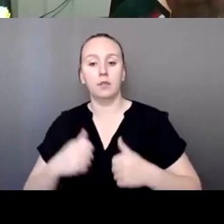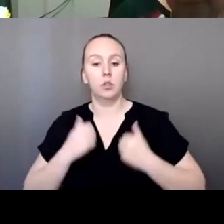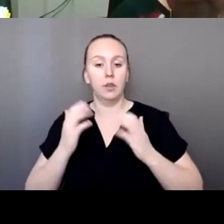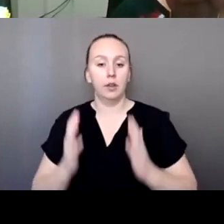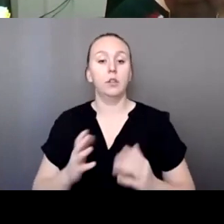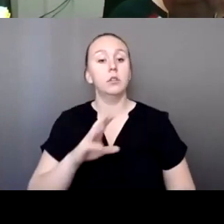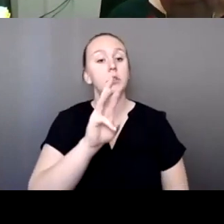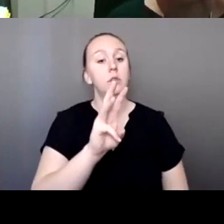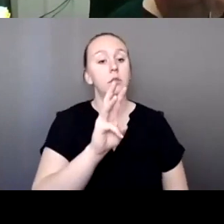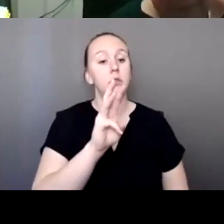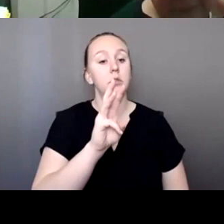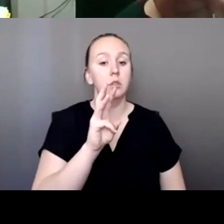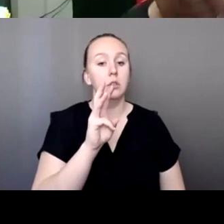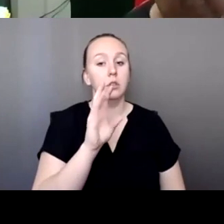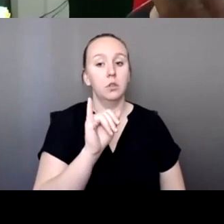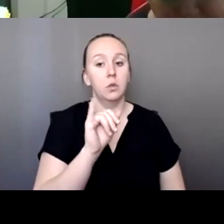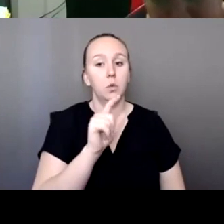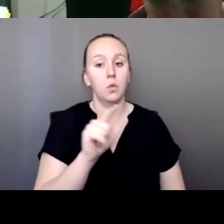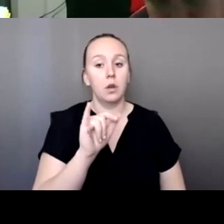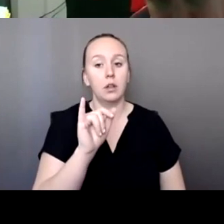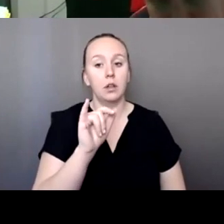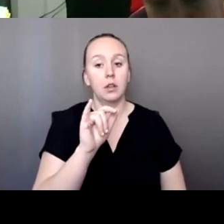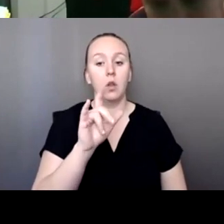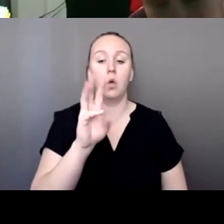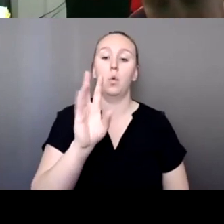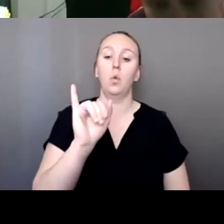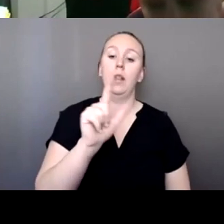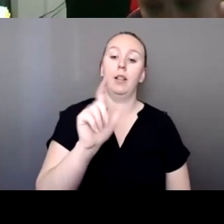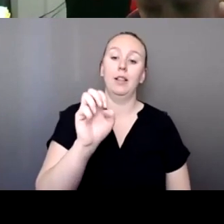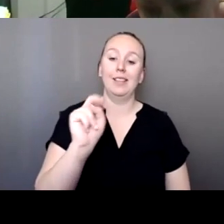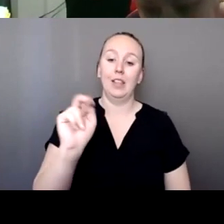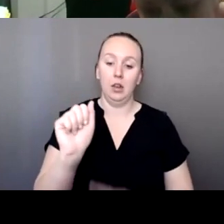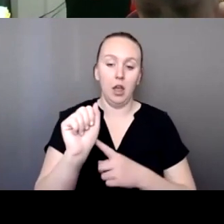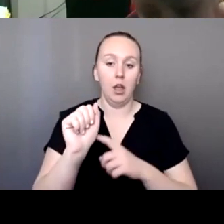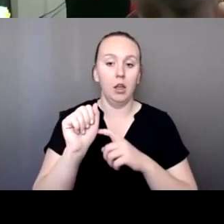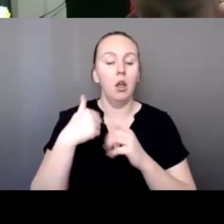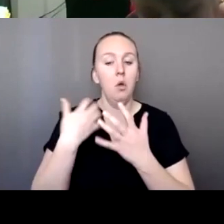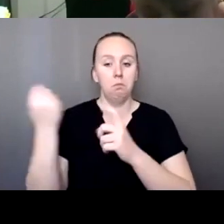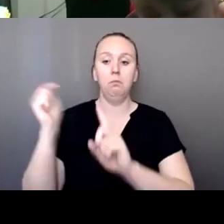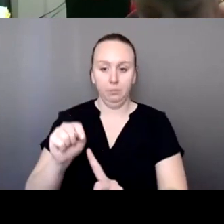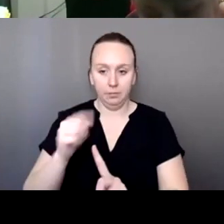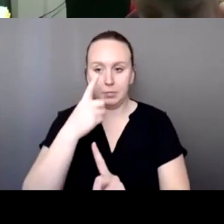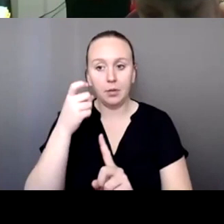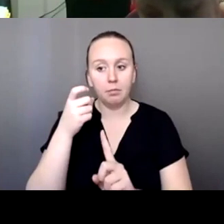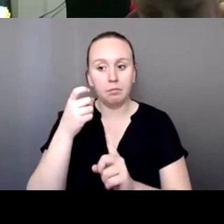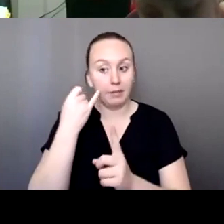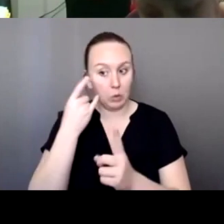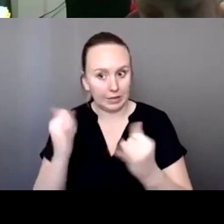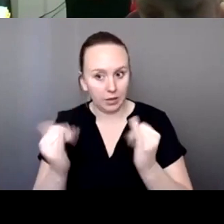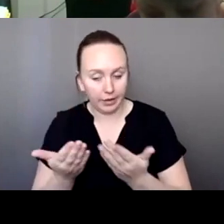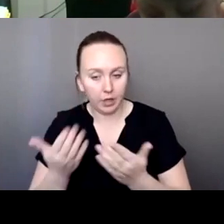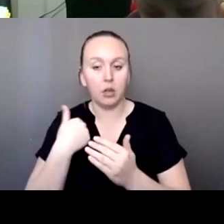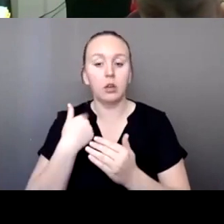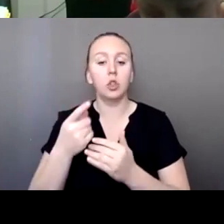well, Lena, I want to come back to you. If you're still with us, you, because you do some of this grassroots organizing, that means that you have a very unique